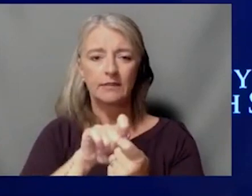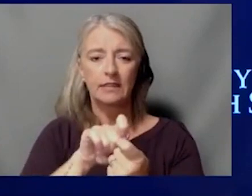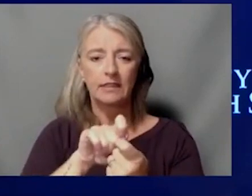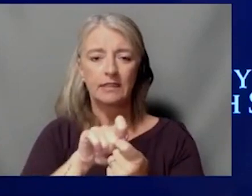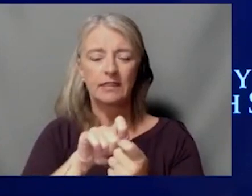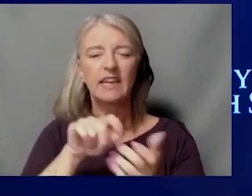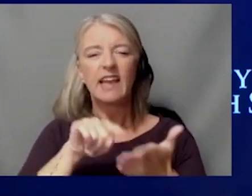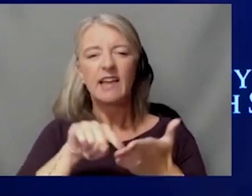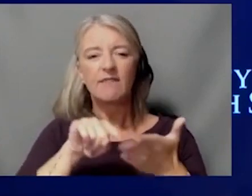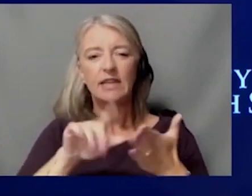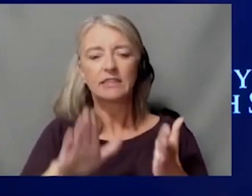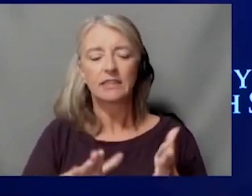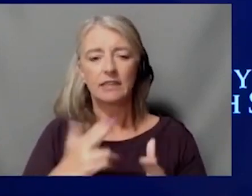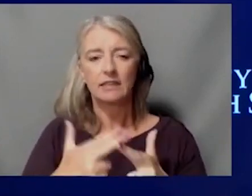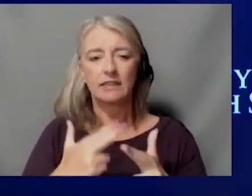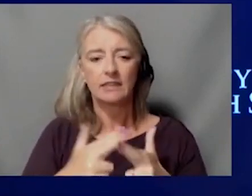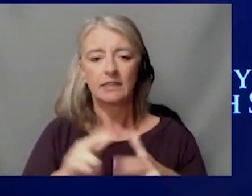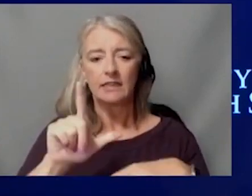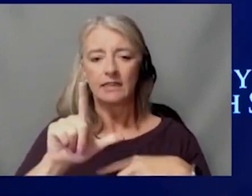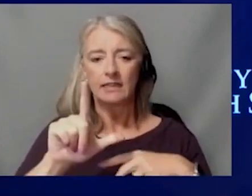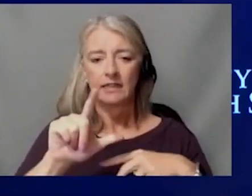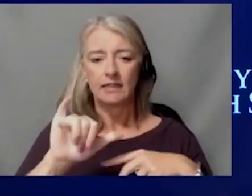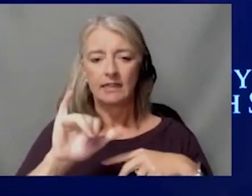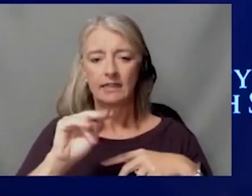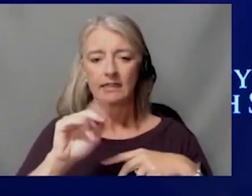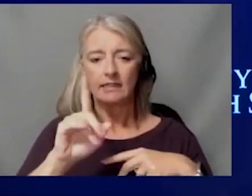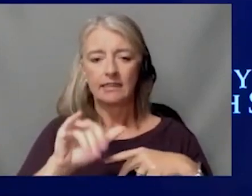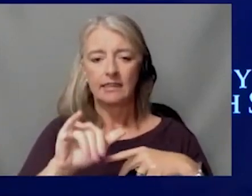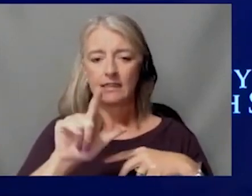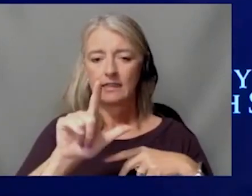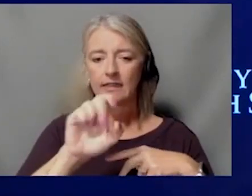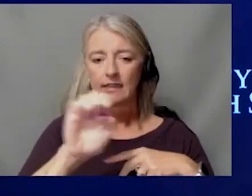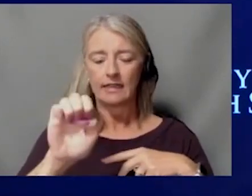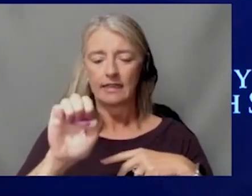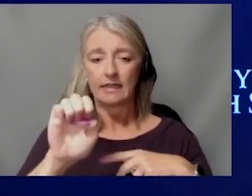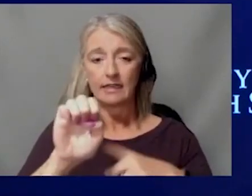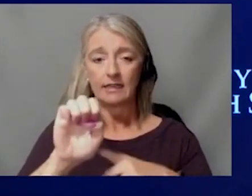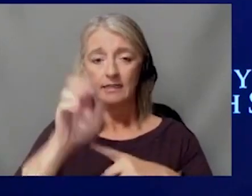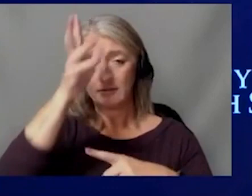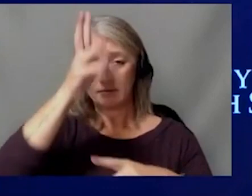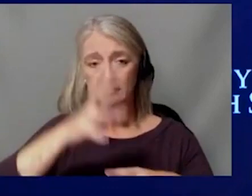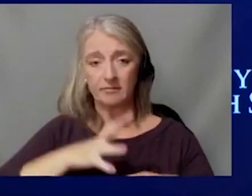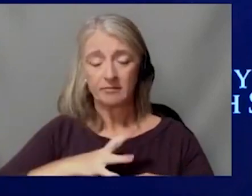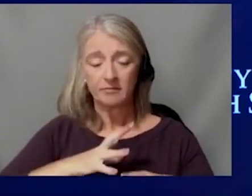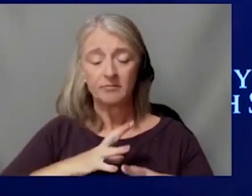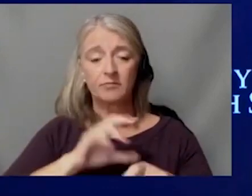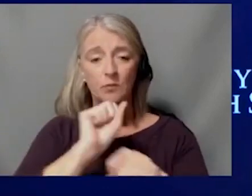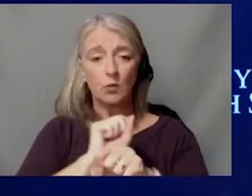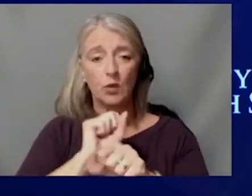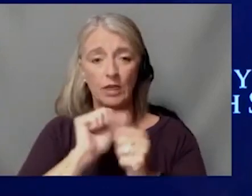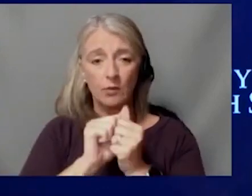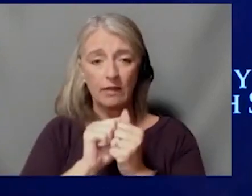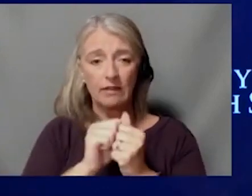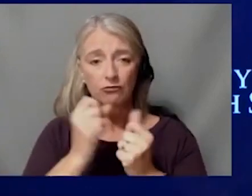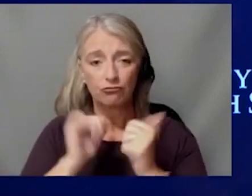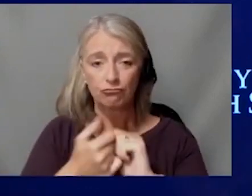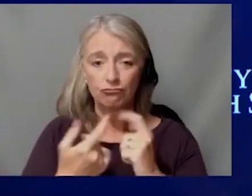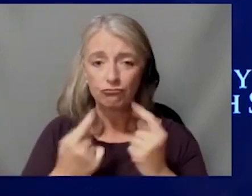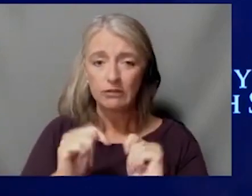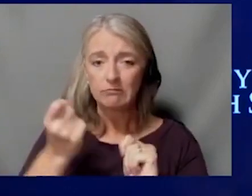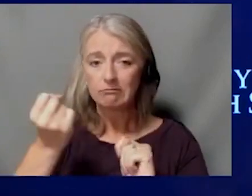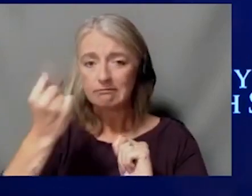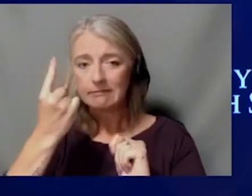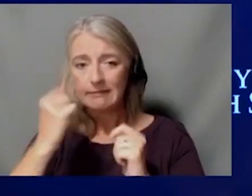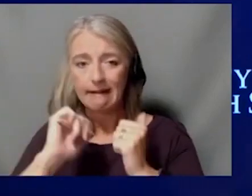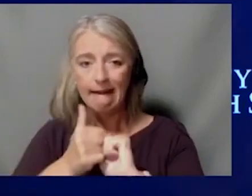Li that we're working with to try and understand how we can take one of those discoveries and as